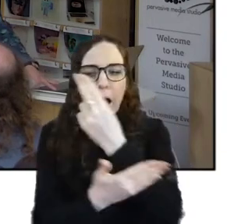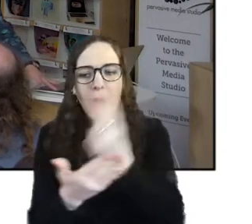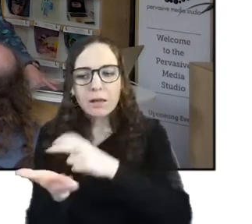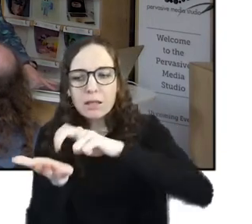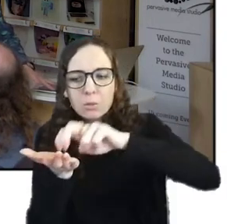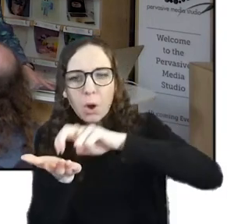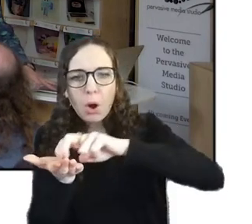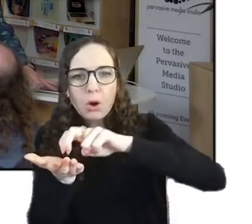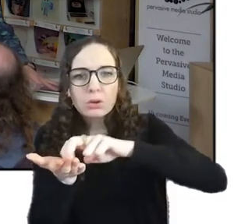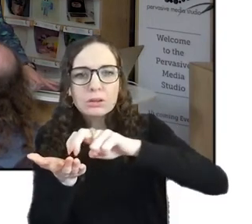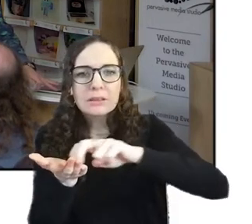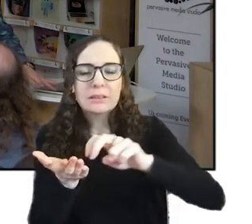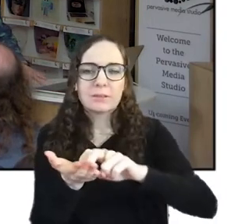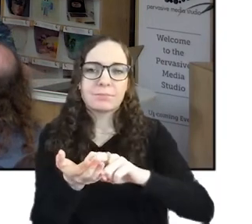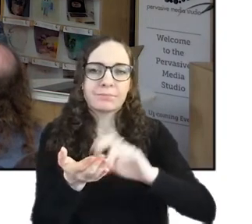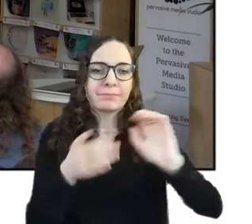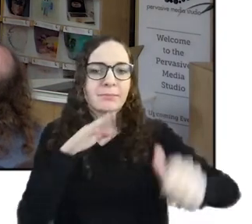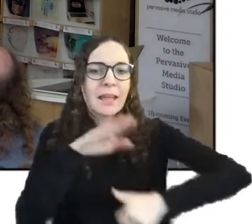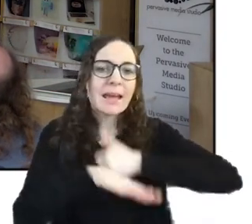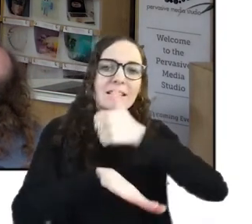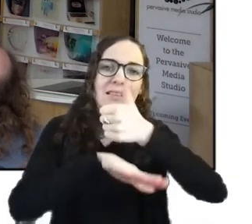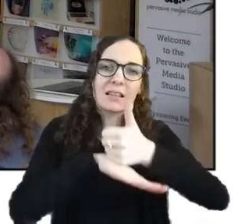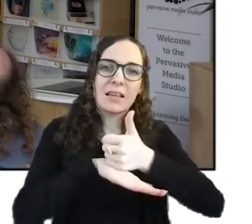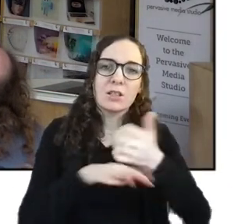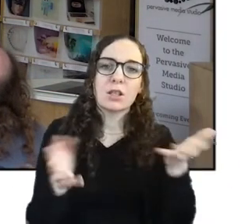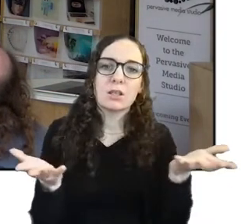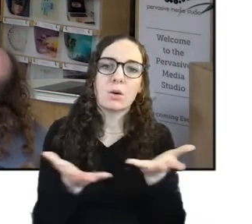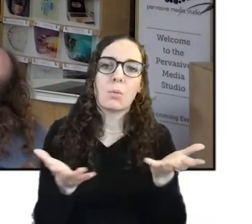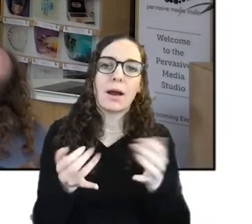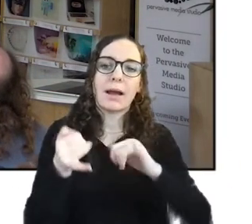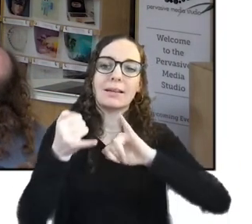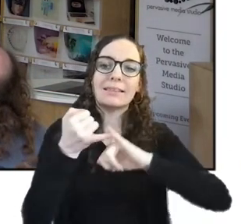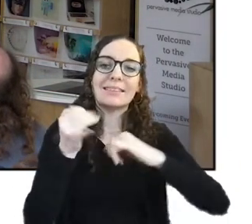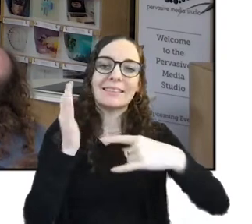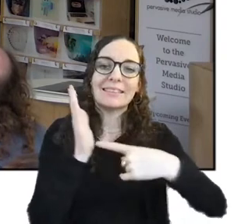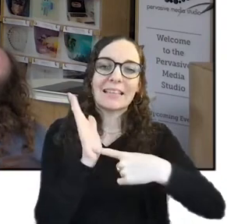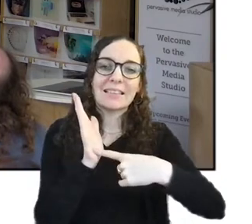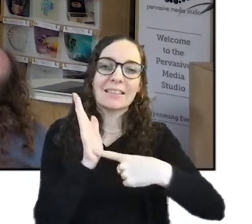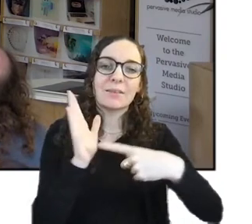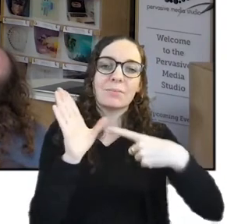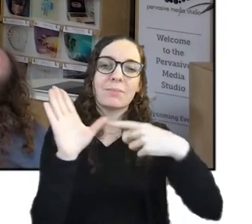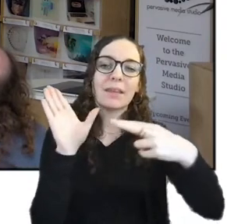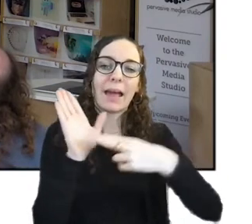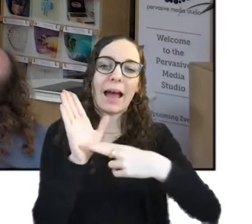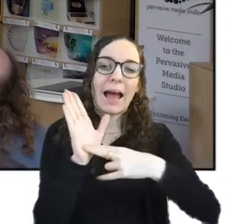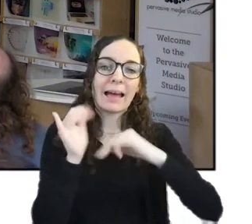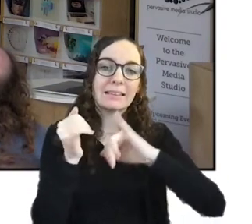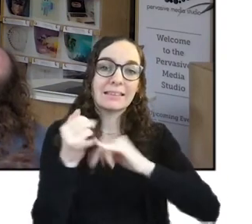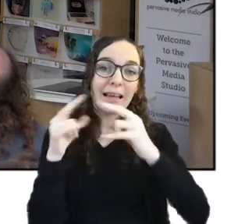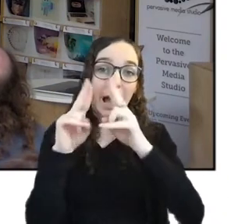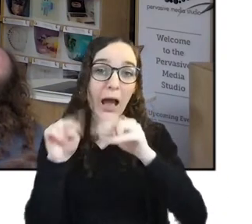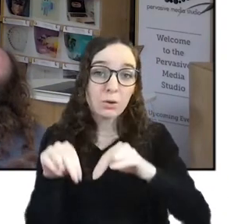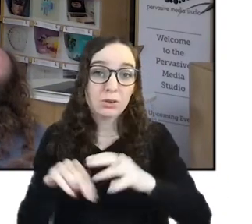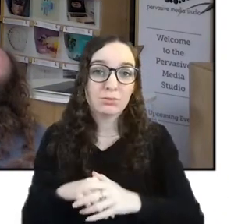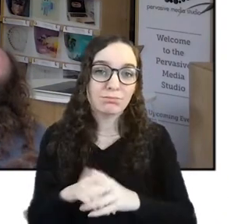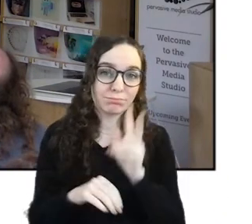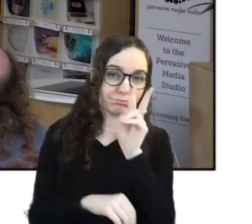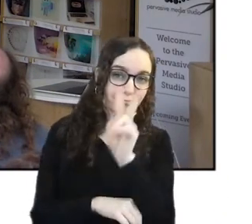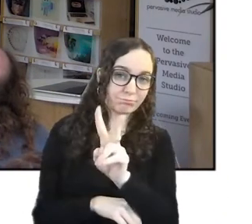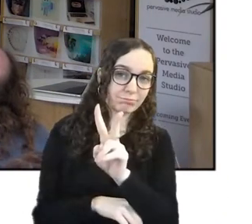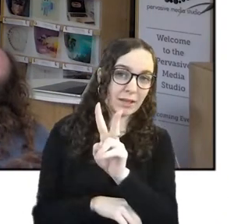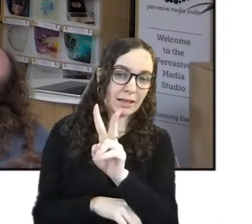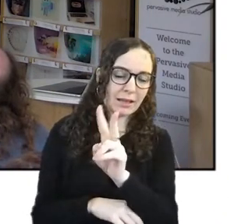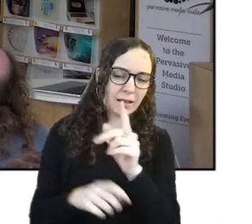I've got another slide I might go to there. On the slide there's just a few images which represent some of the kinds of activities you might be